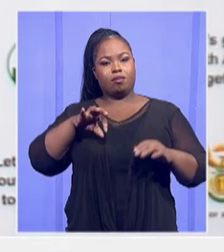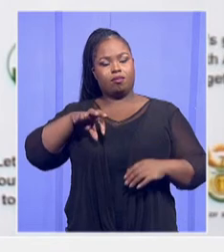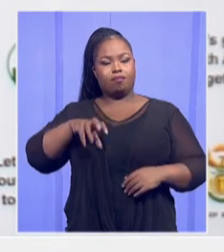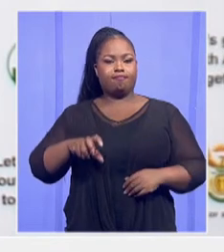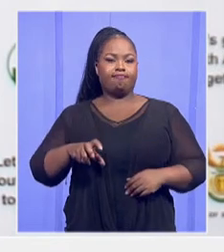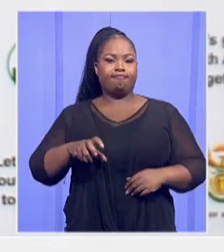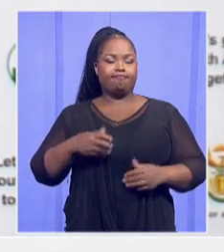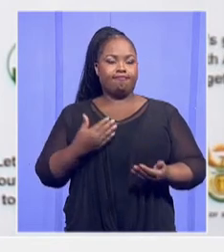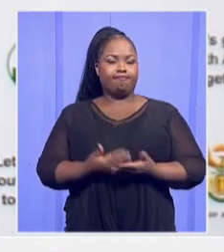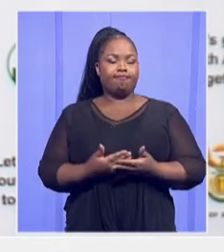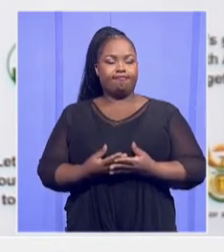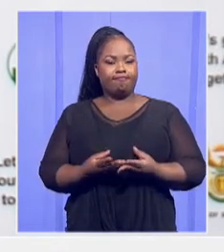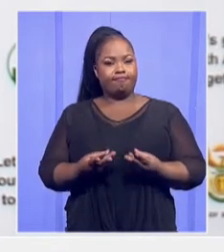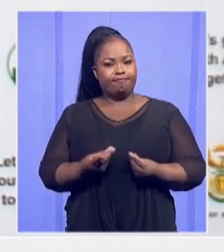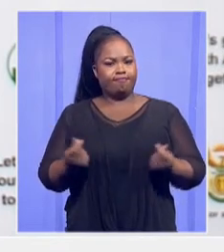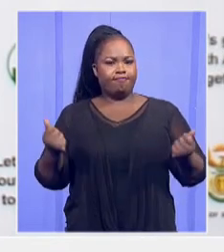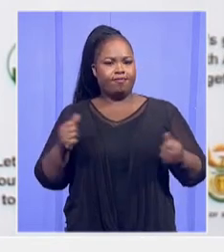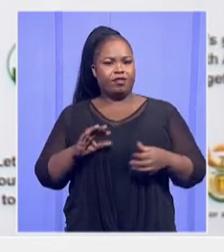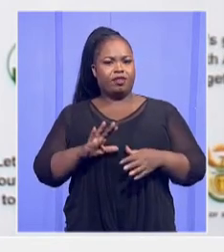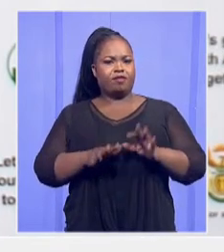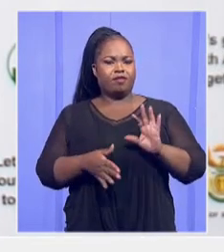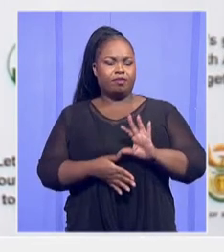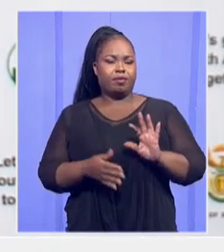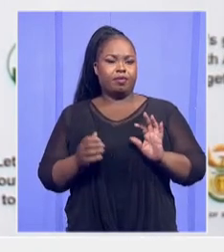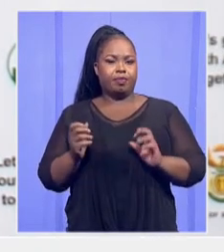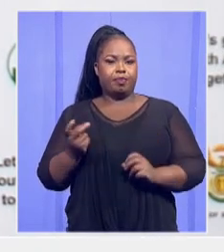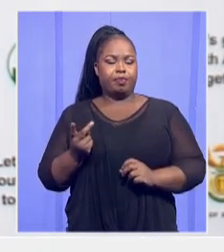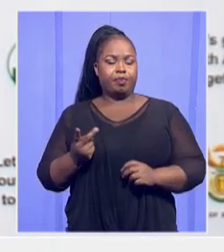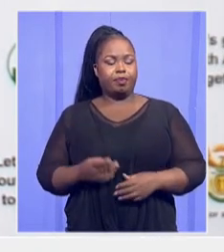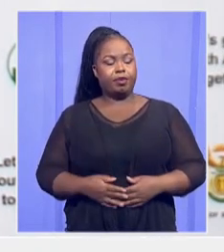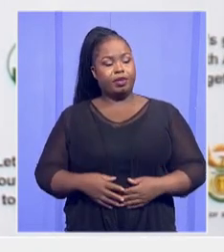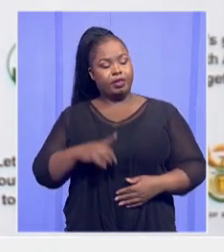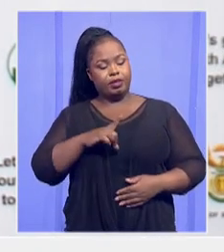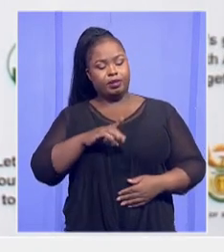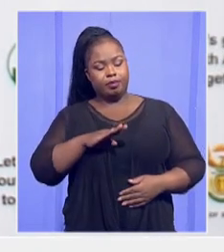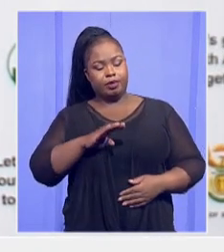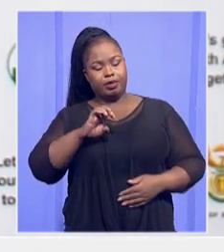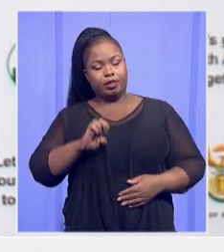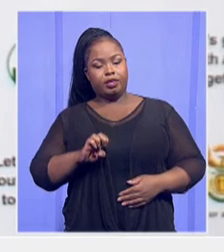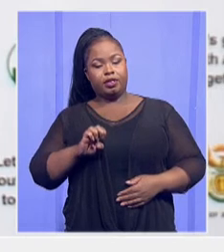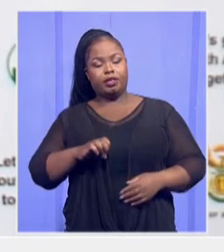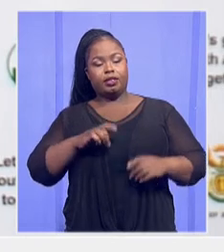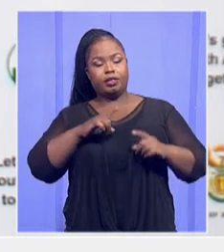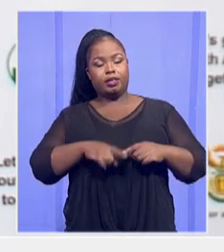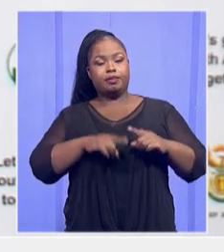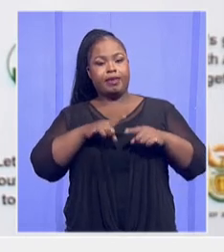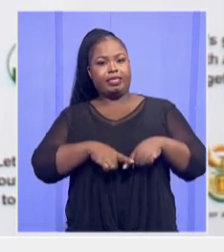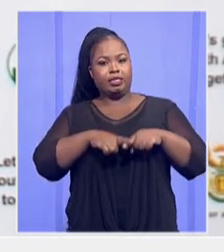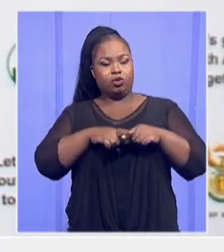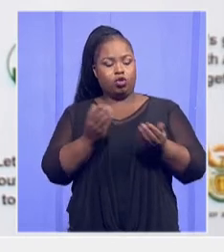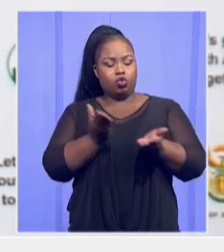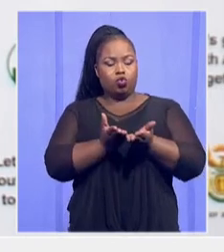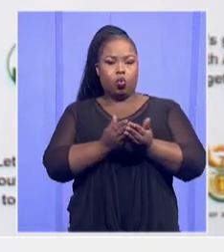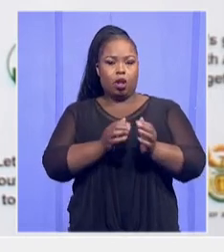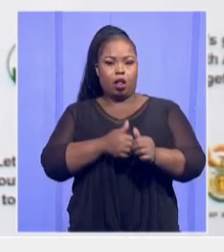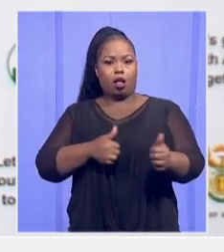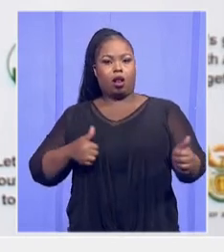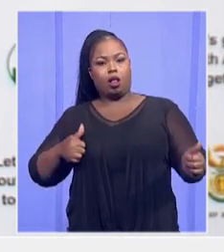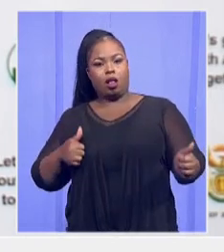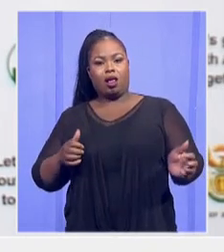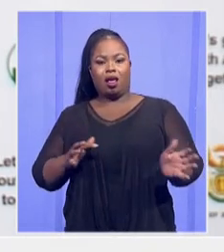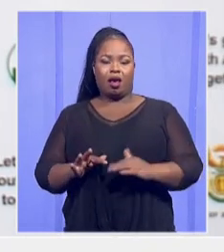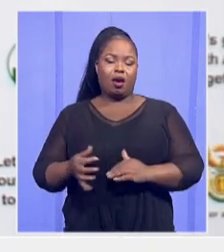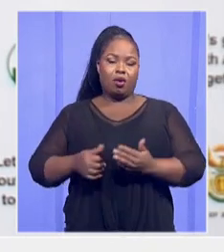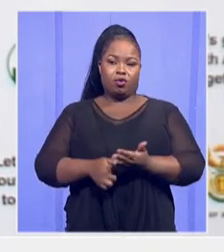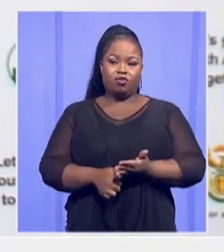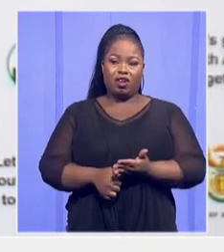infrastructure rollout. DBE depends on the school backlog infrastructure grant.